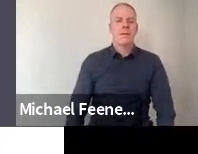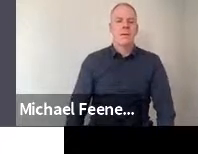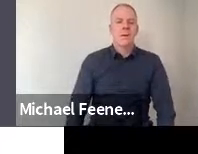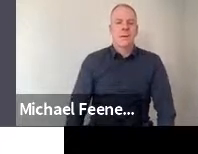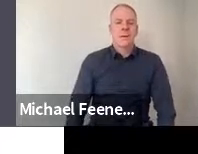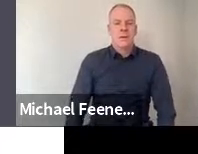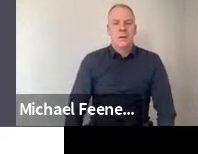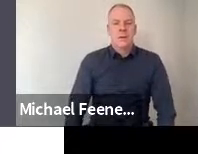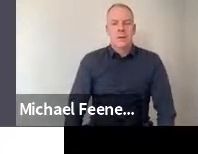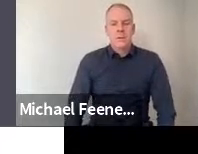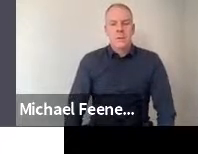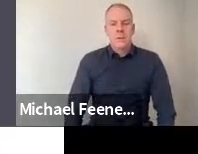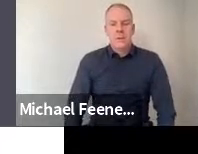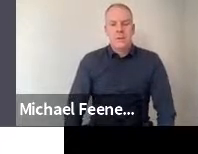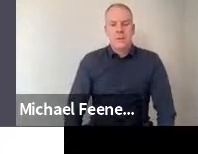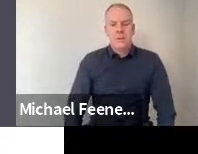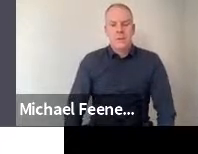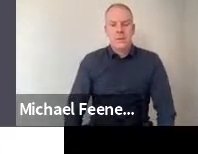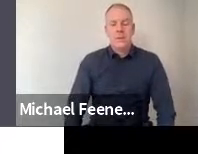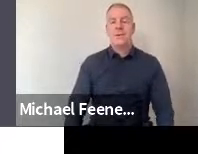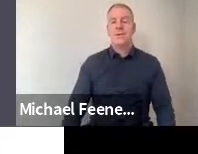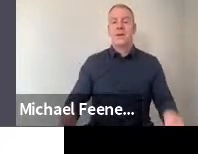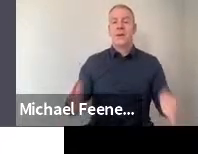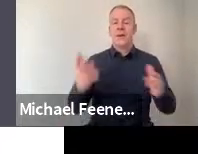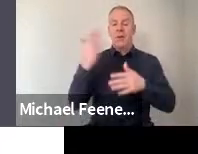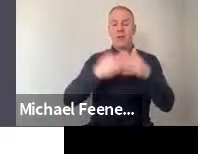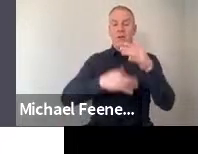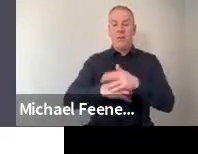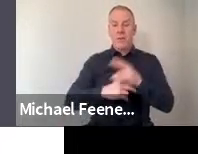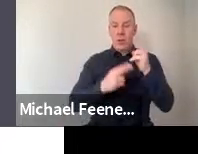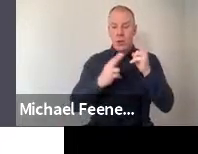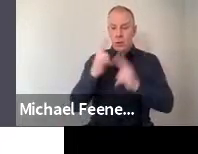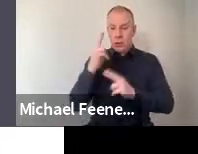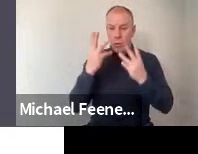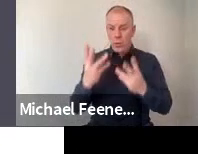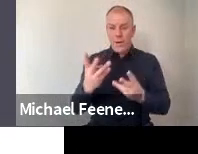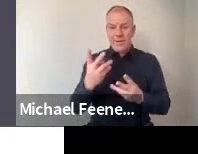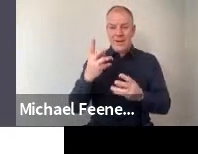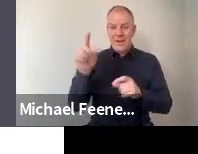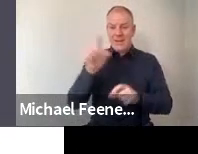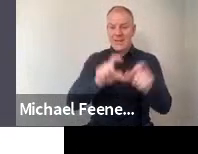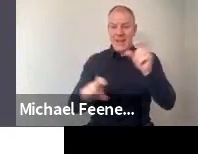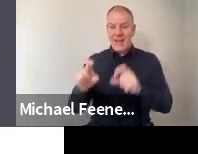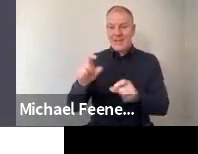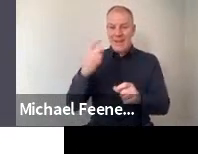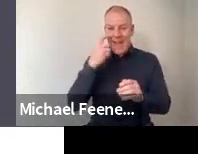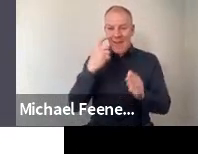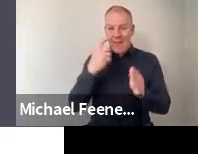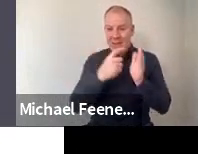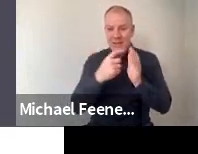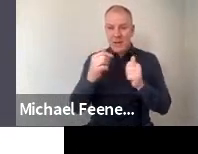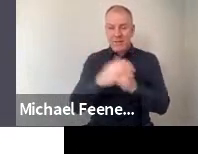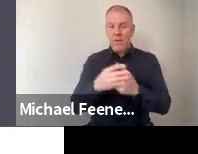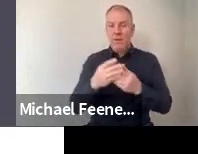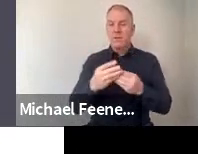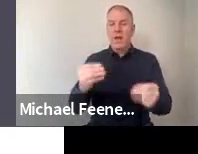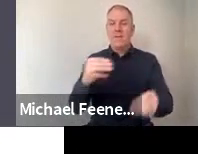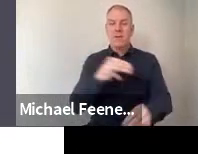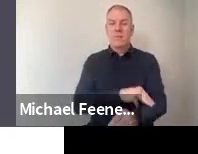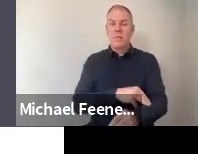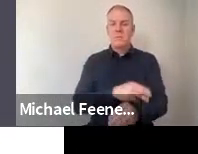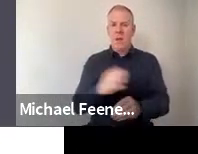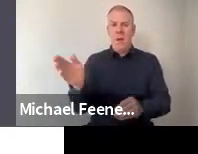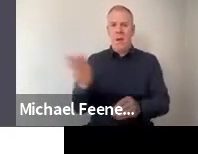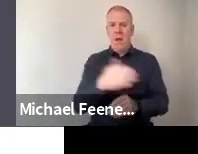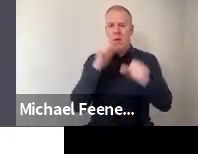So the government should look for scientific evidence when deciding how to solve problems. Very strong agreement